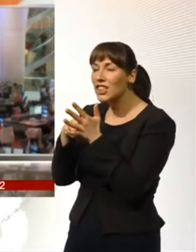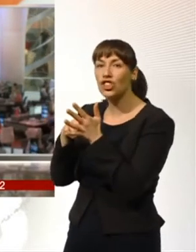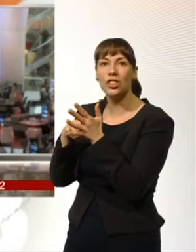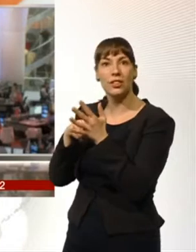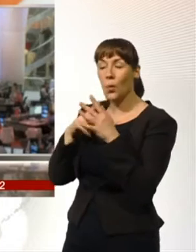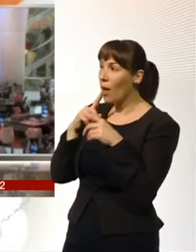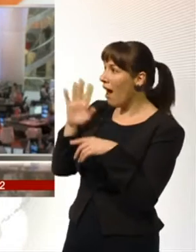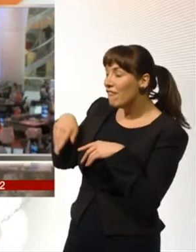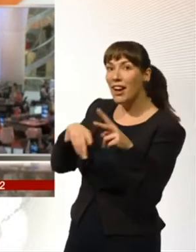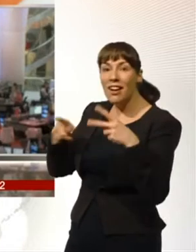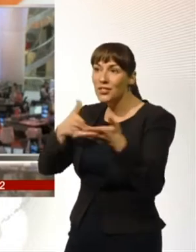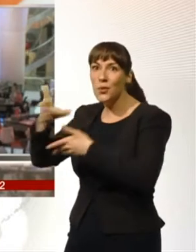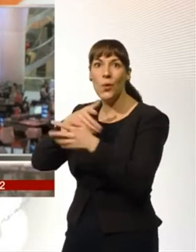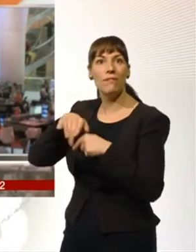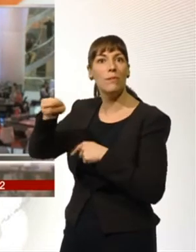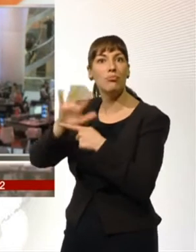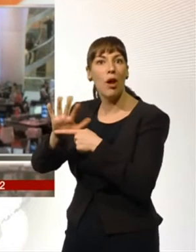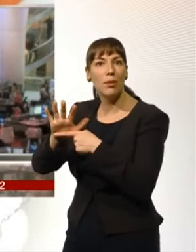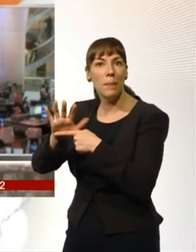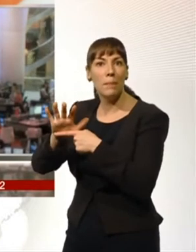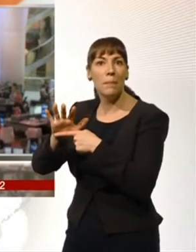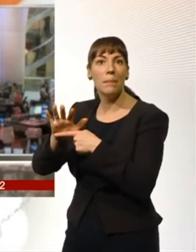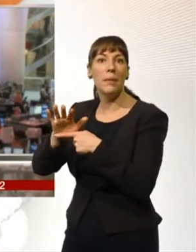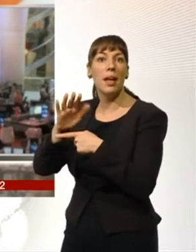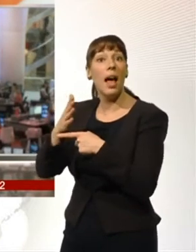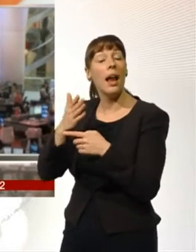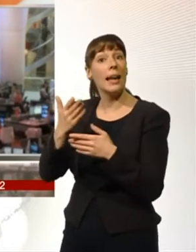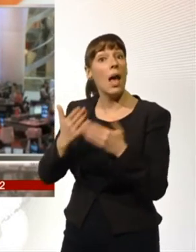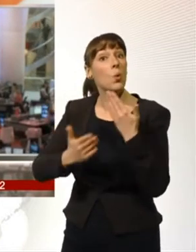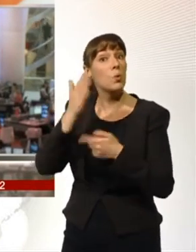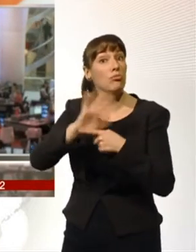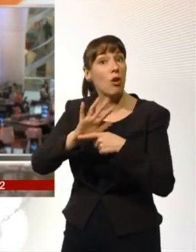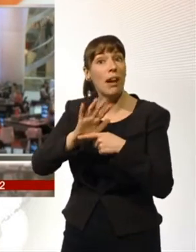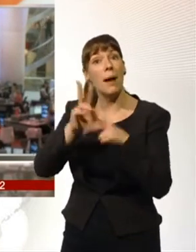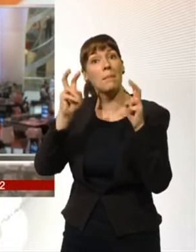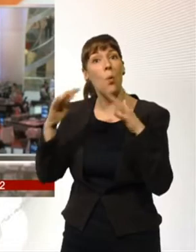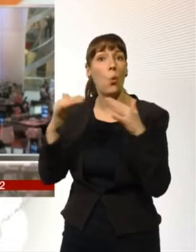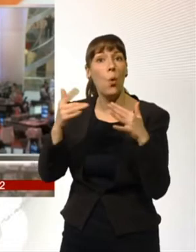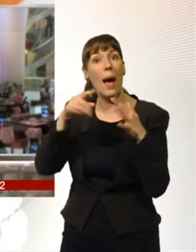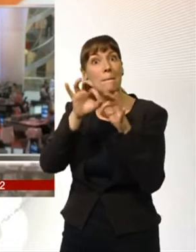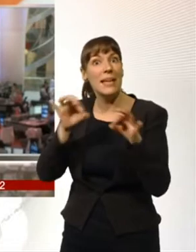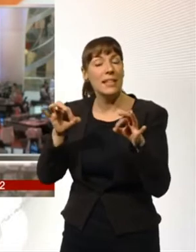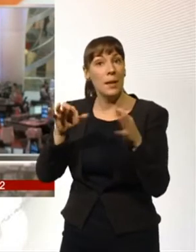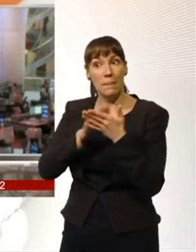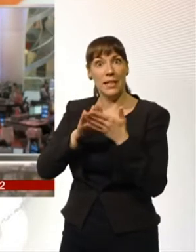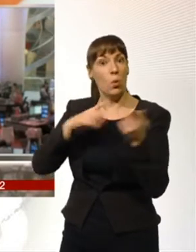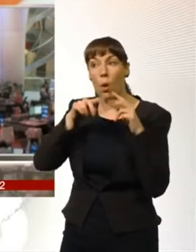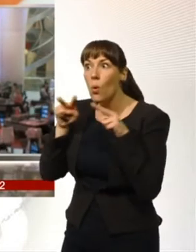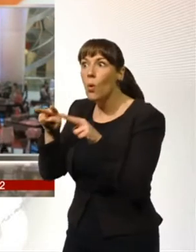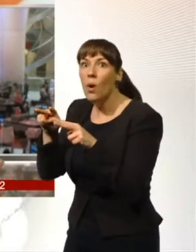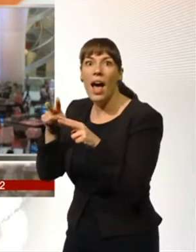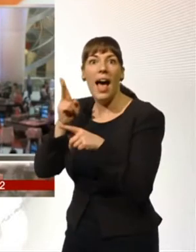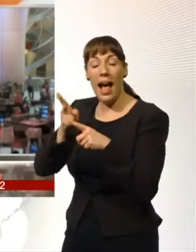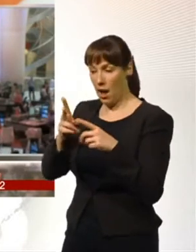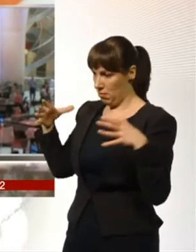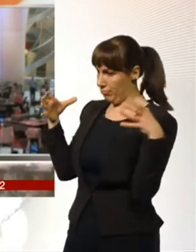programme. I think probably War and Peace is possibly doing that for many people at the moment, but I think when you live in a household and you're